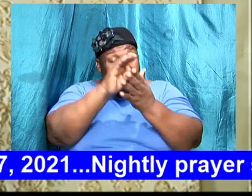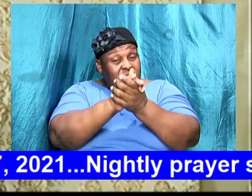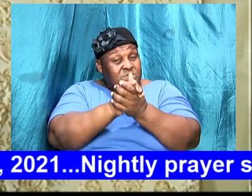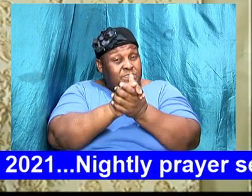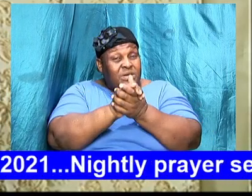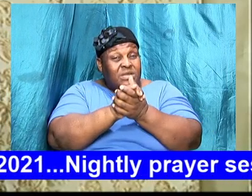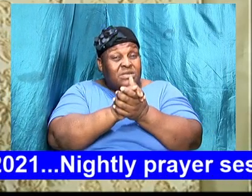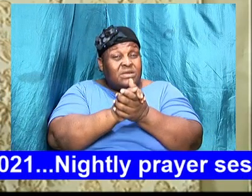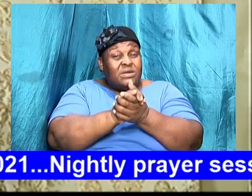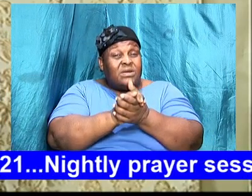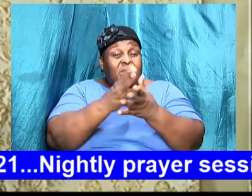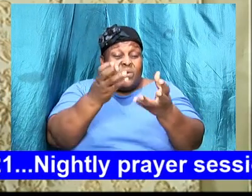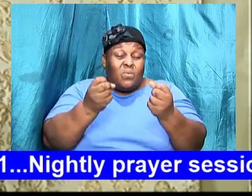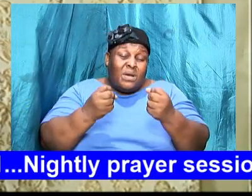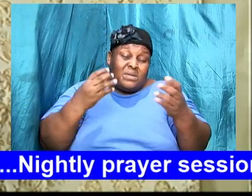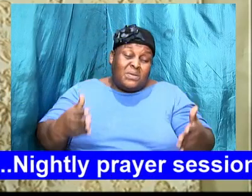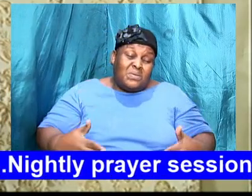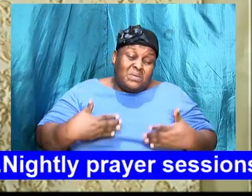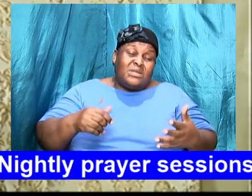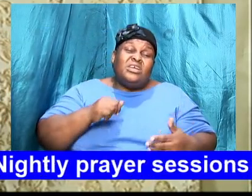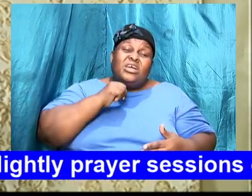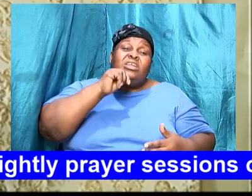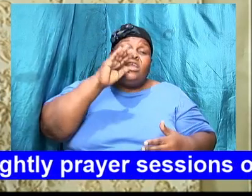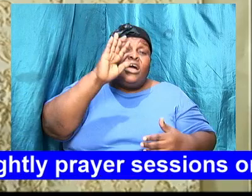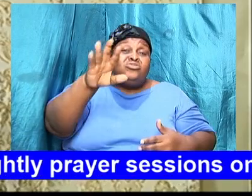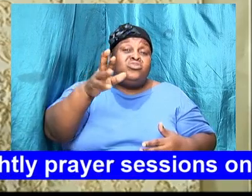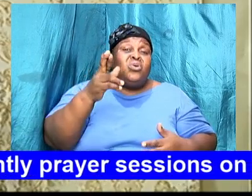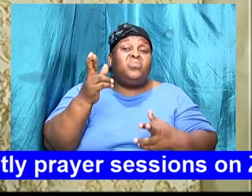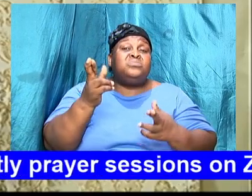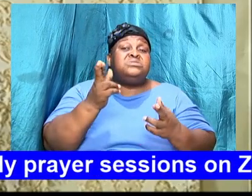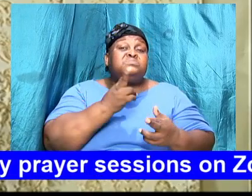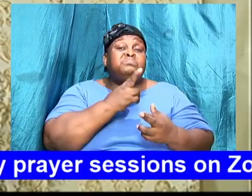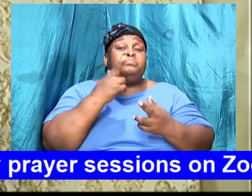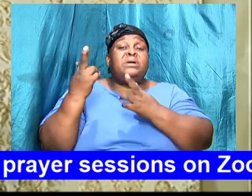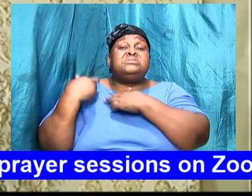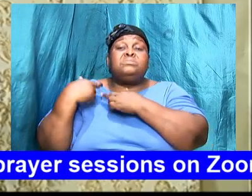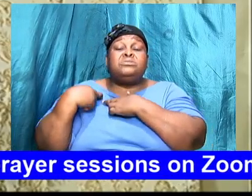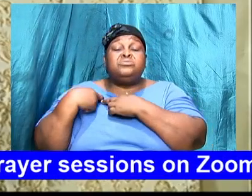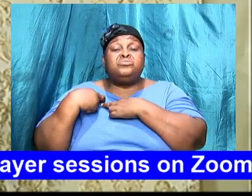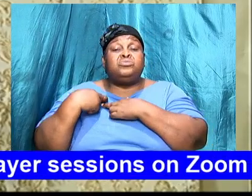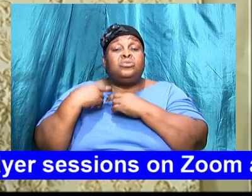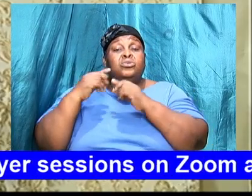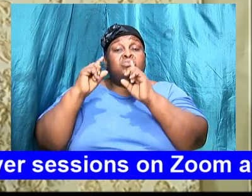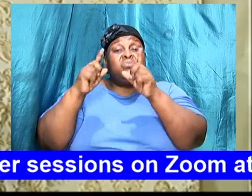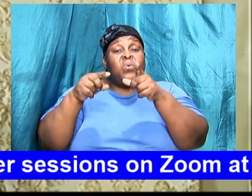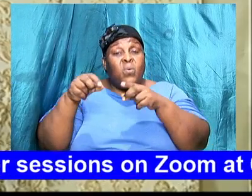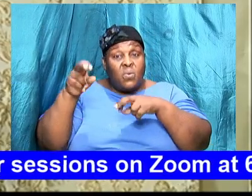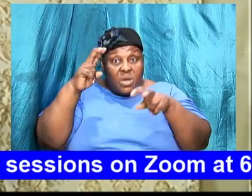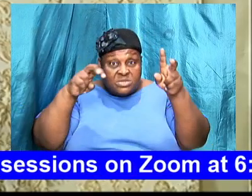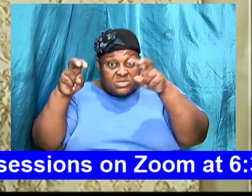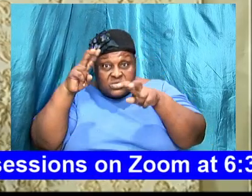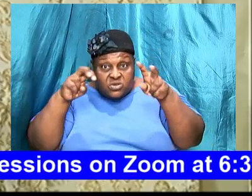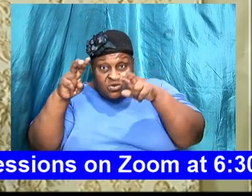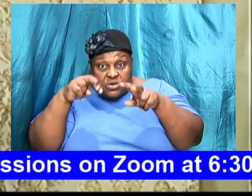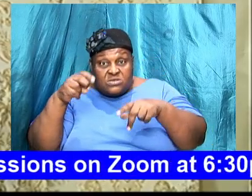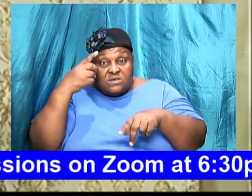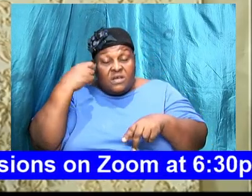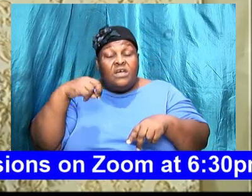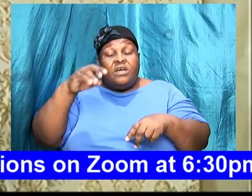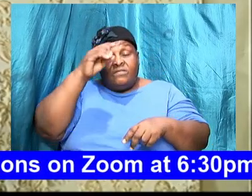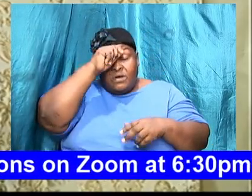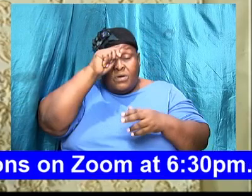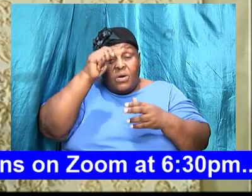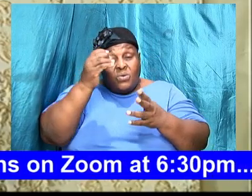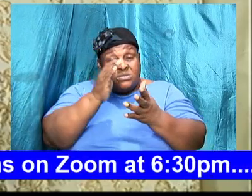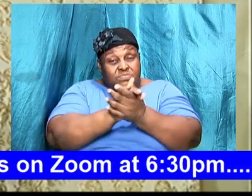not your responsibility to go in search of a husband the Bible says he that find it a wife find it a good thing so allow the man to do the search in men